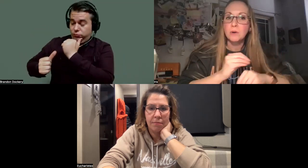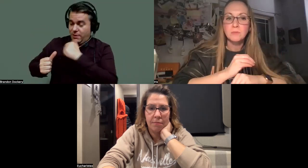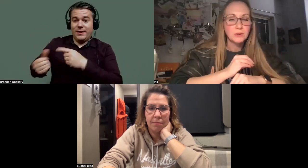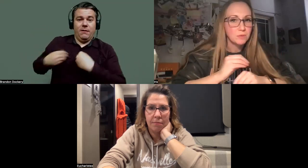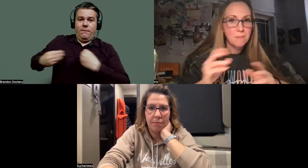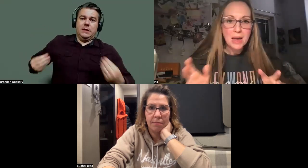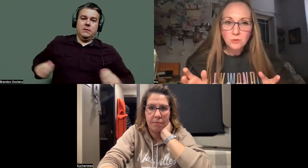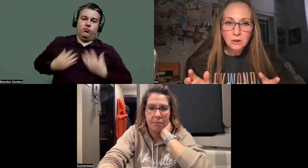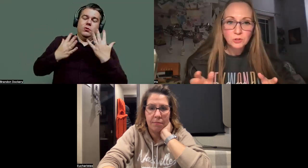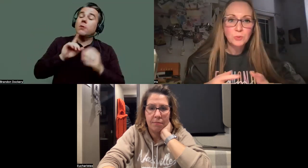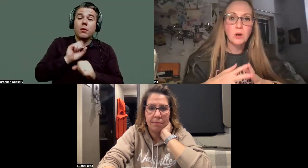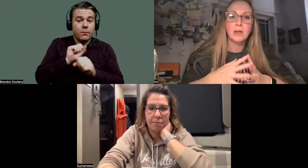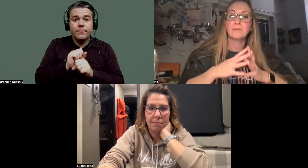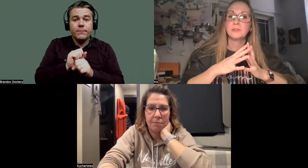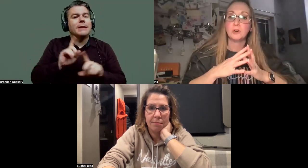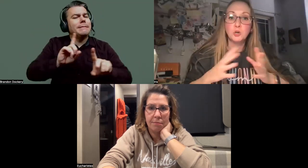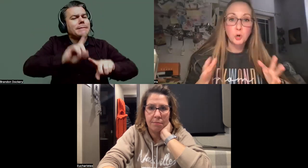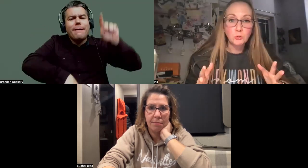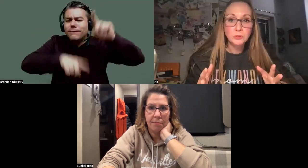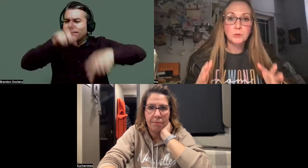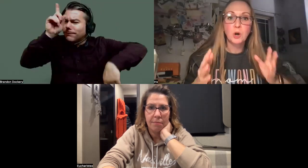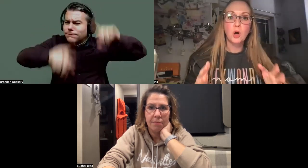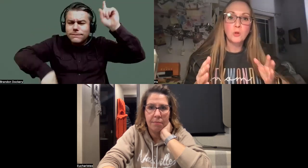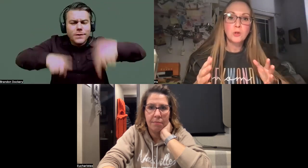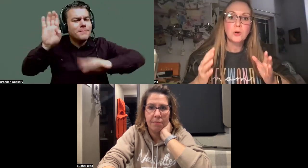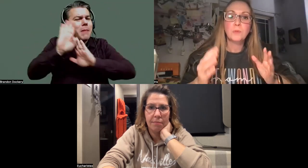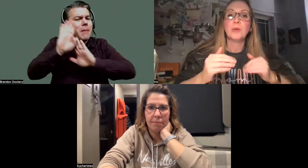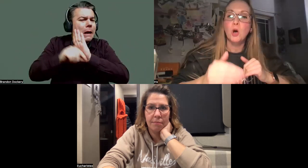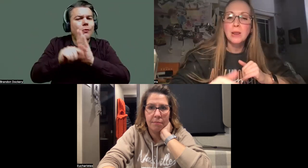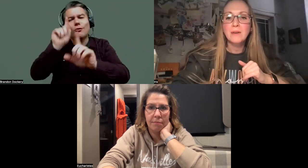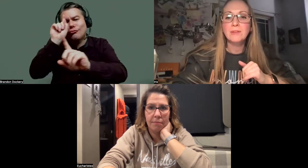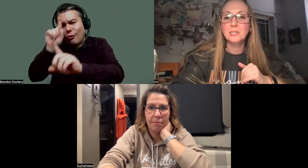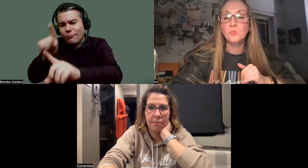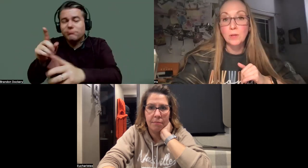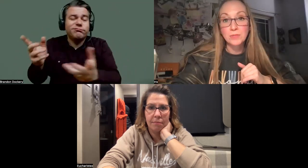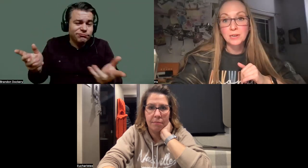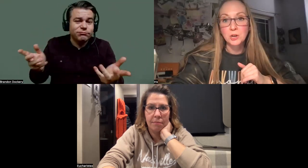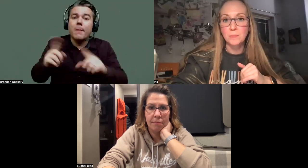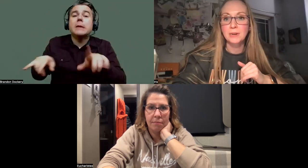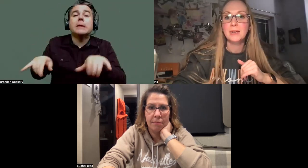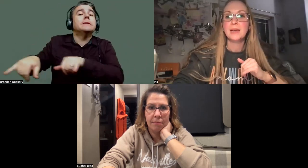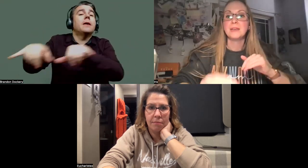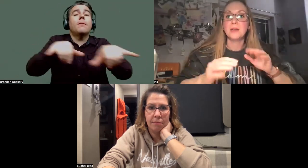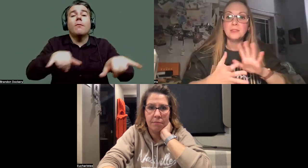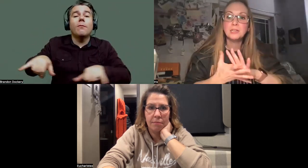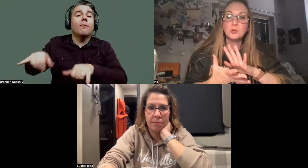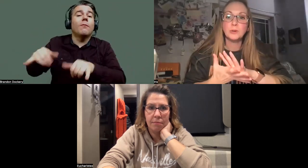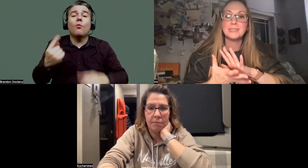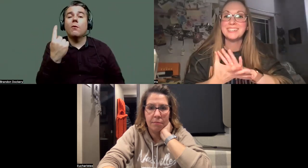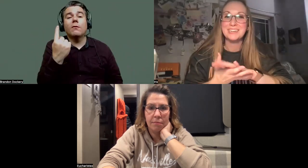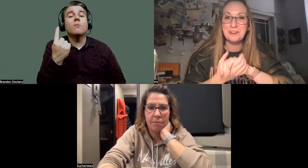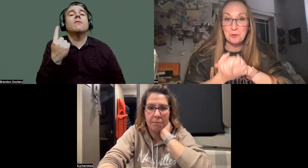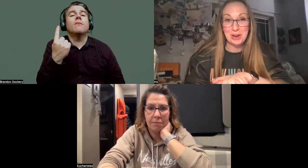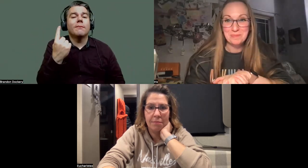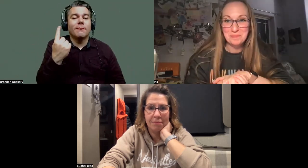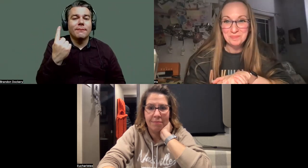all come from different backgrounds. We all have different goals, but we all have at least one thing in common. Nothing is going